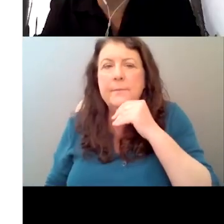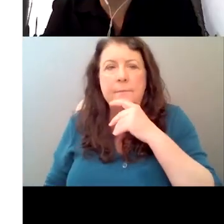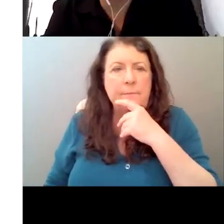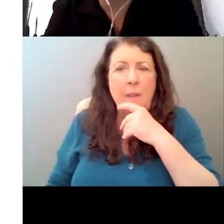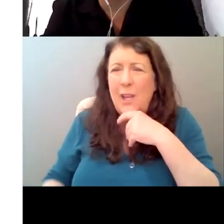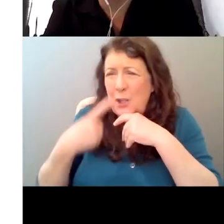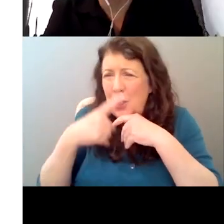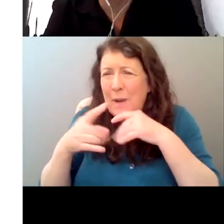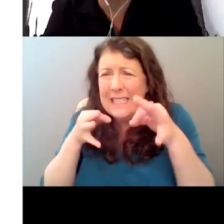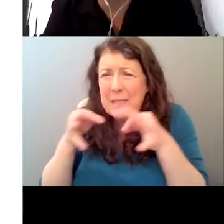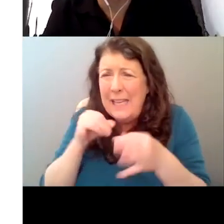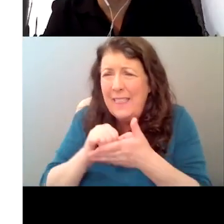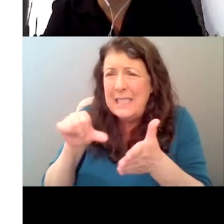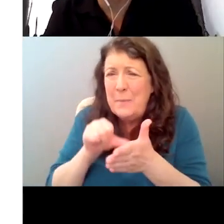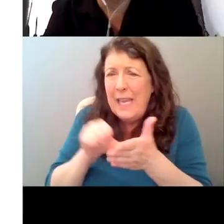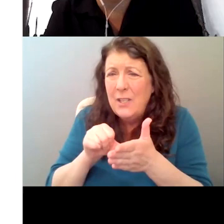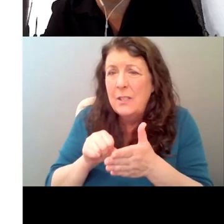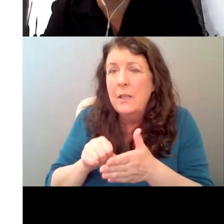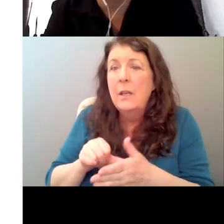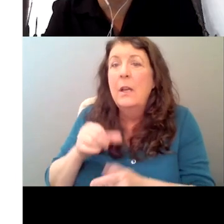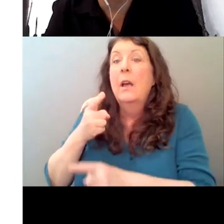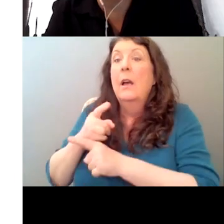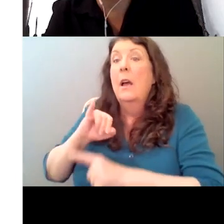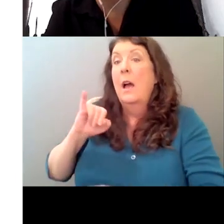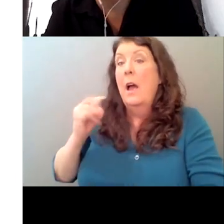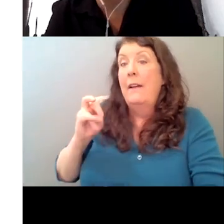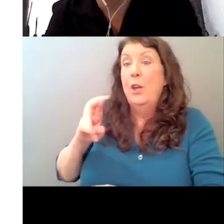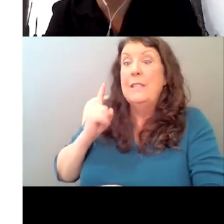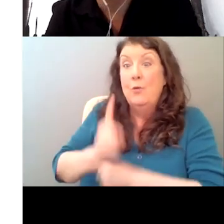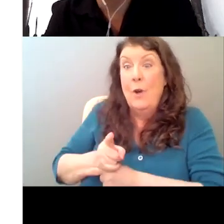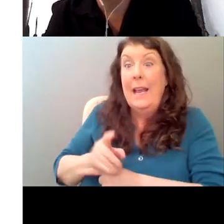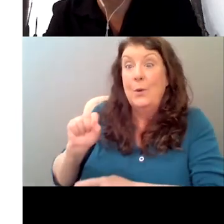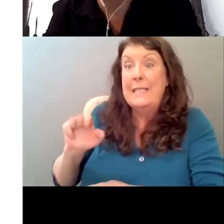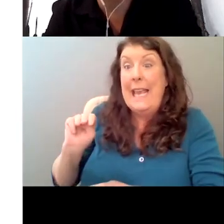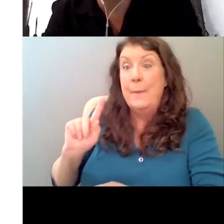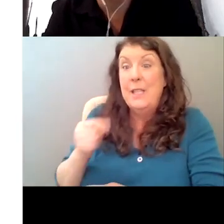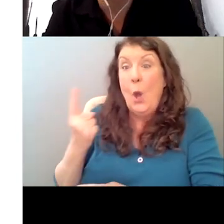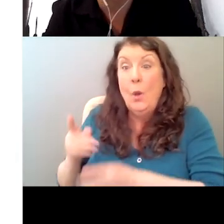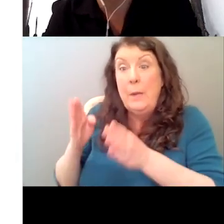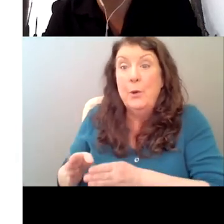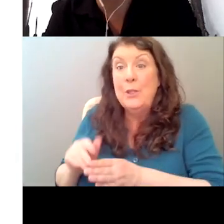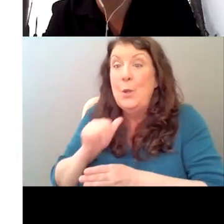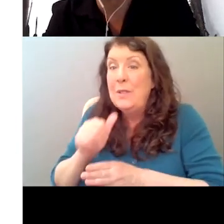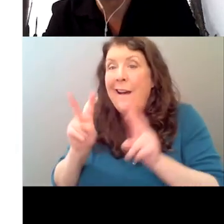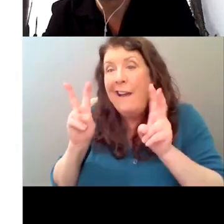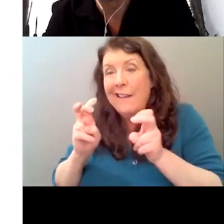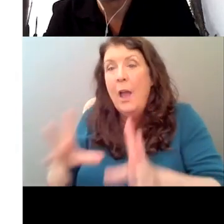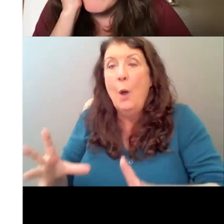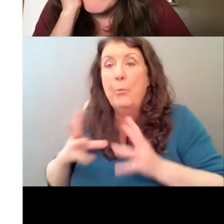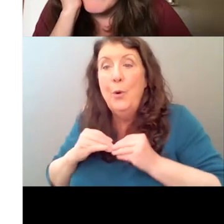Yeah. Like Sam is the one person not, you know, not, uh, not approving of, uh, of her universal appeal.